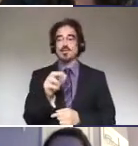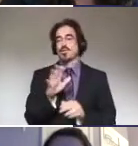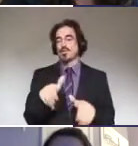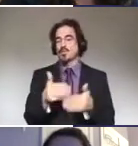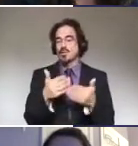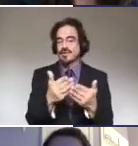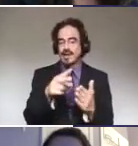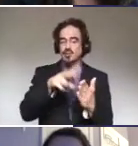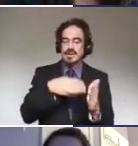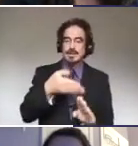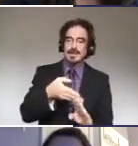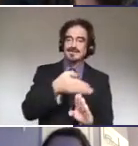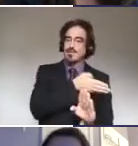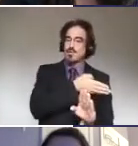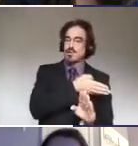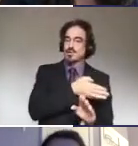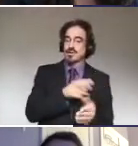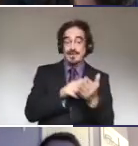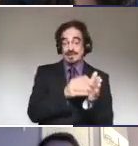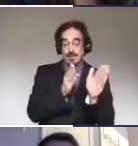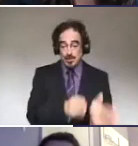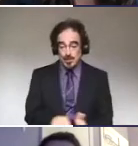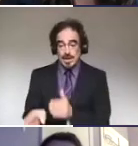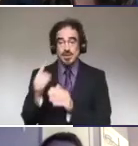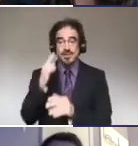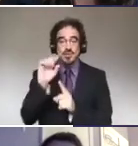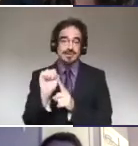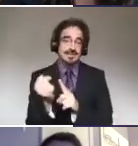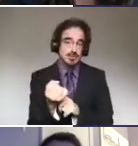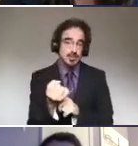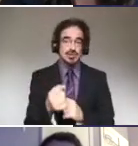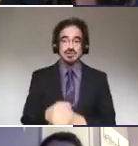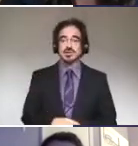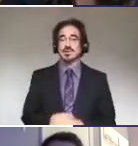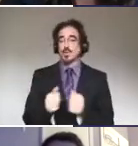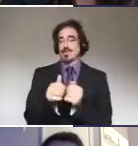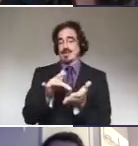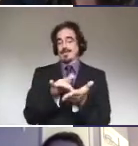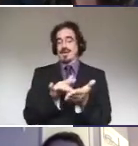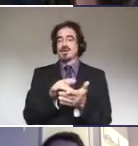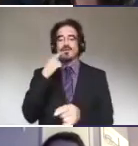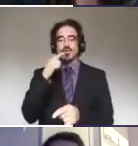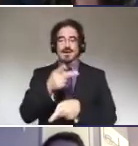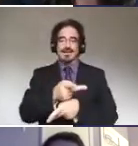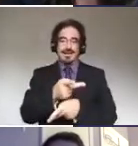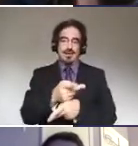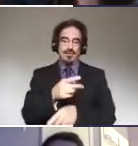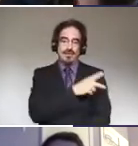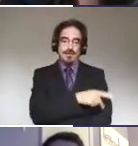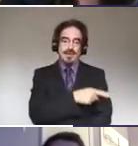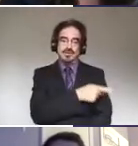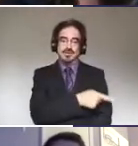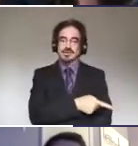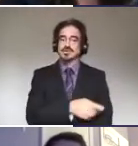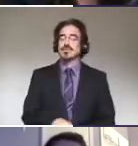so they're prepared for a situation that they may be running into medically with the care for a patient. And then there